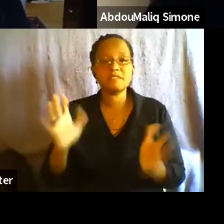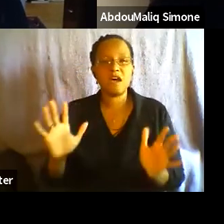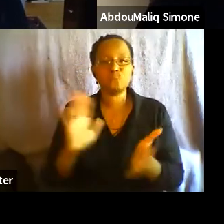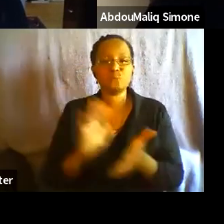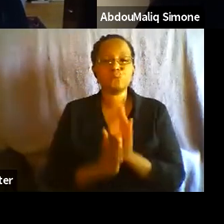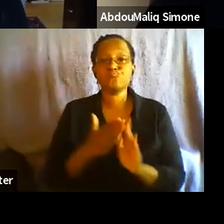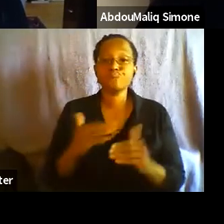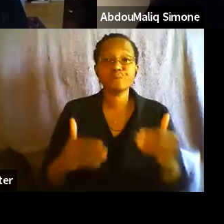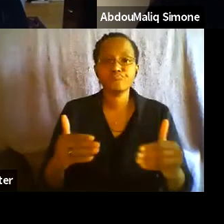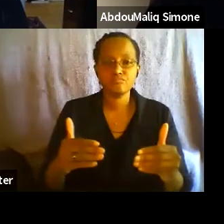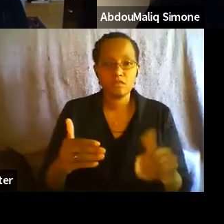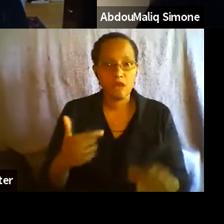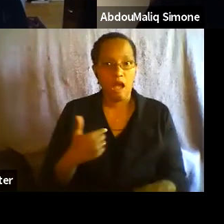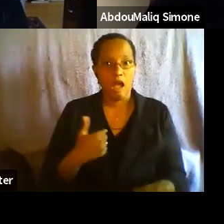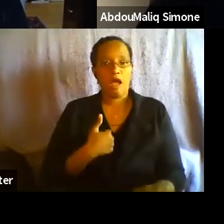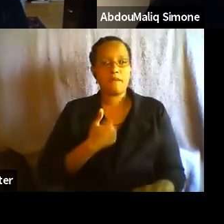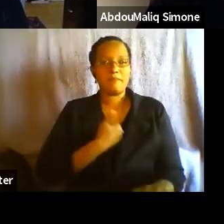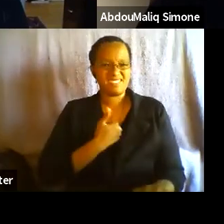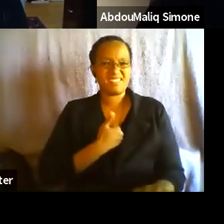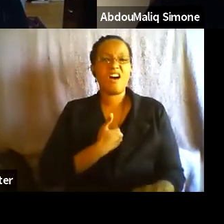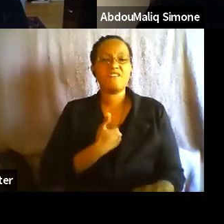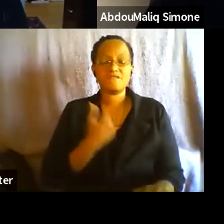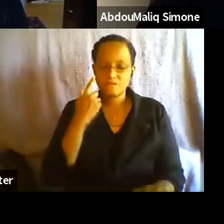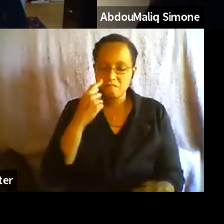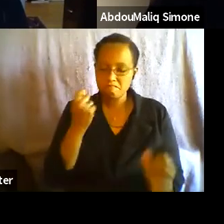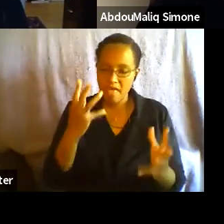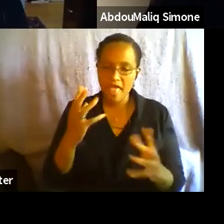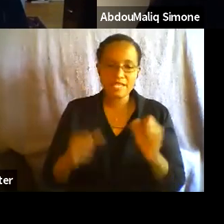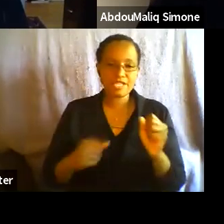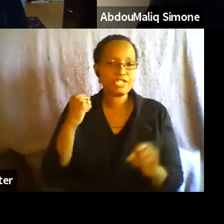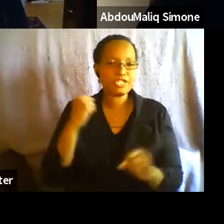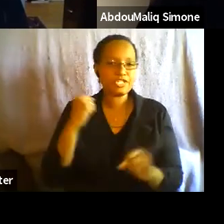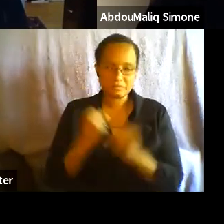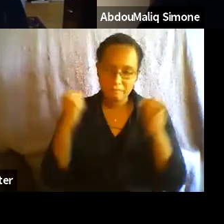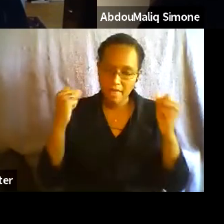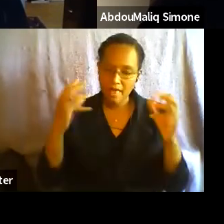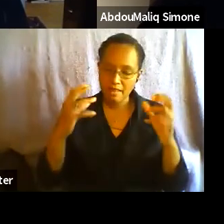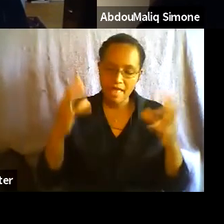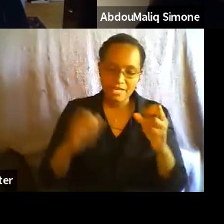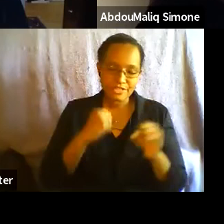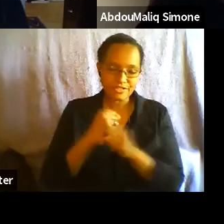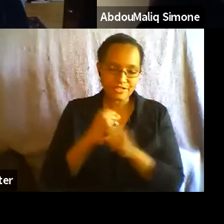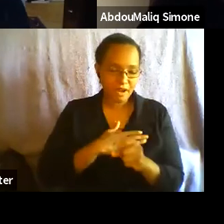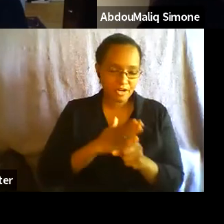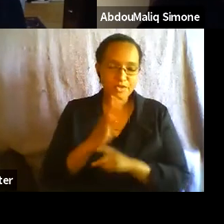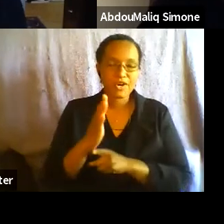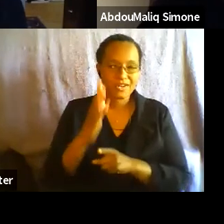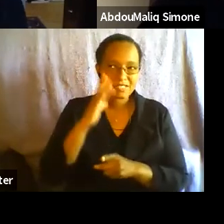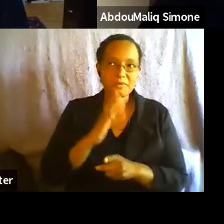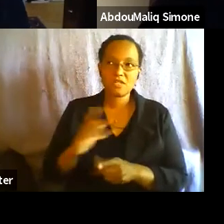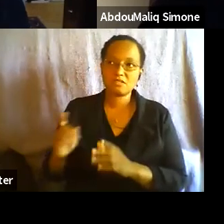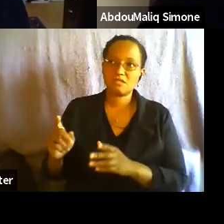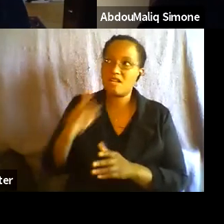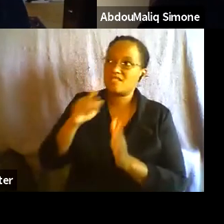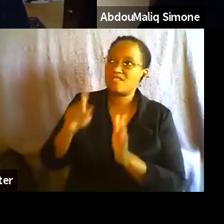uh, such courses for many, many, many, many, many, many, many years of my career, I have to tell you, I